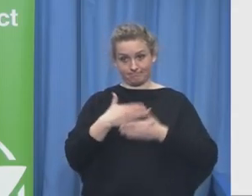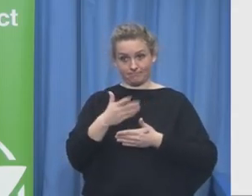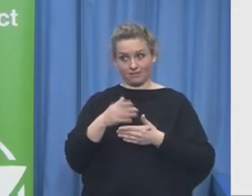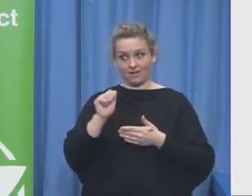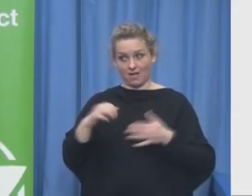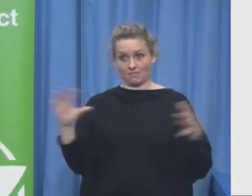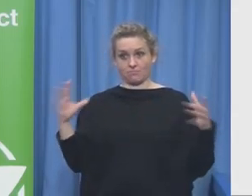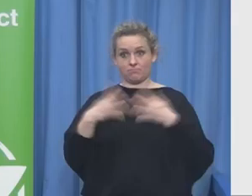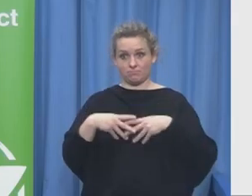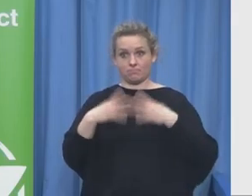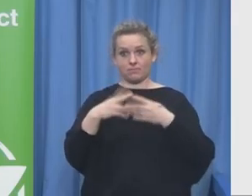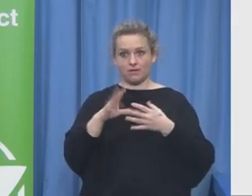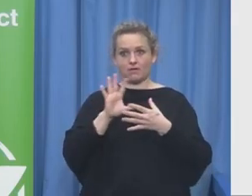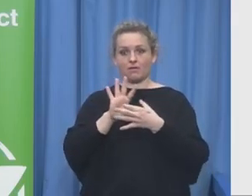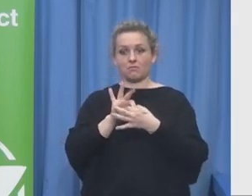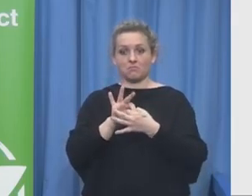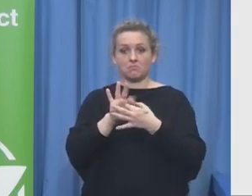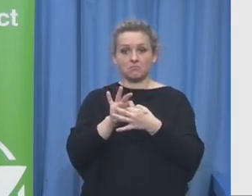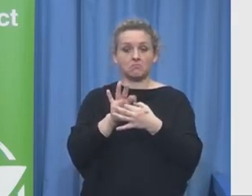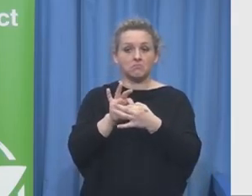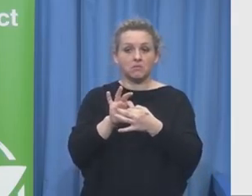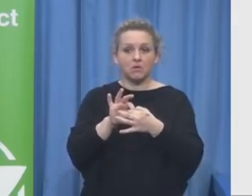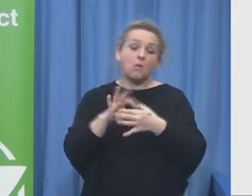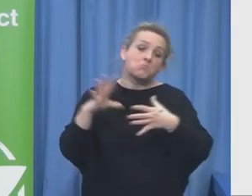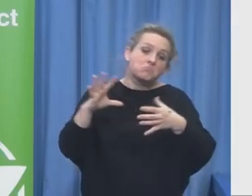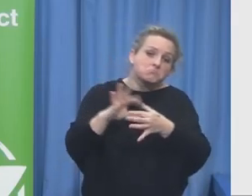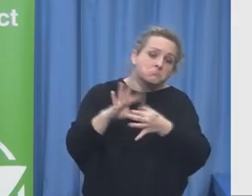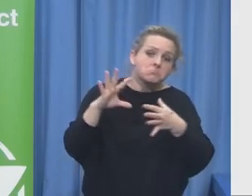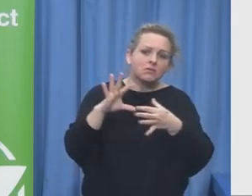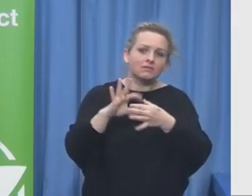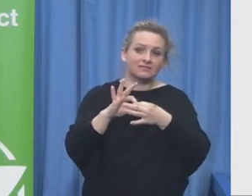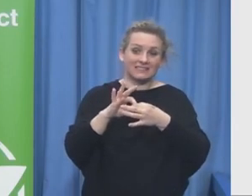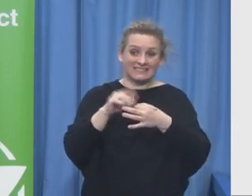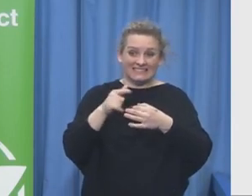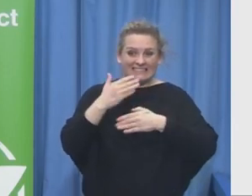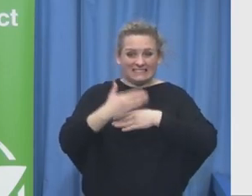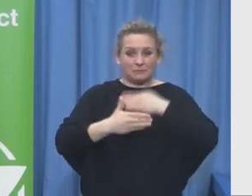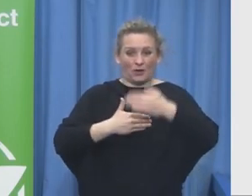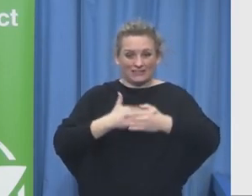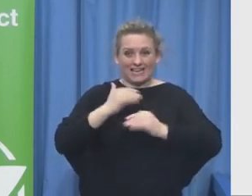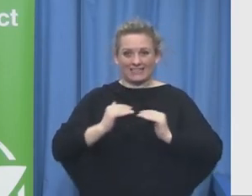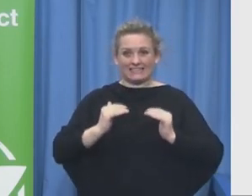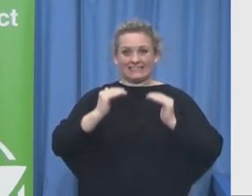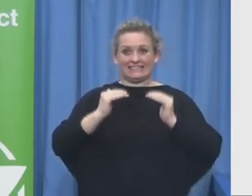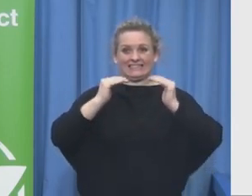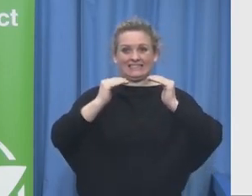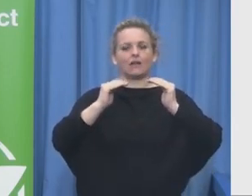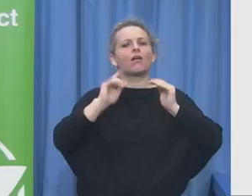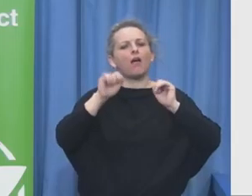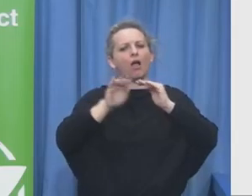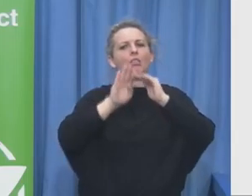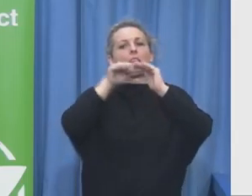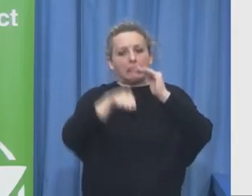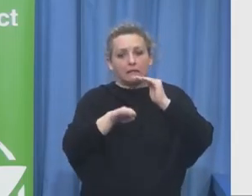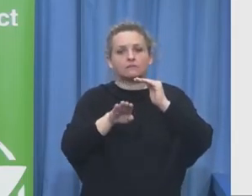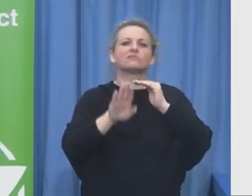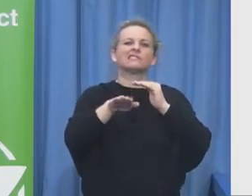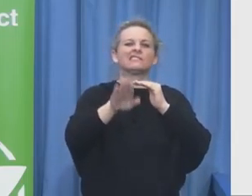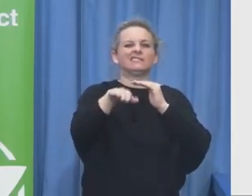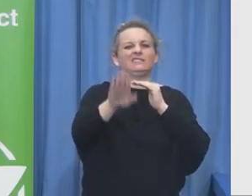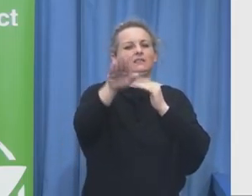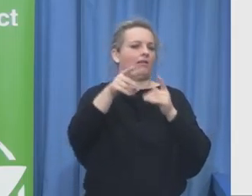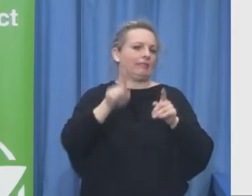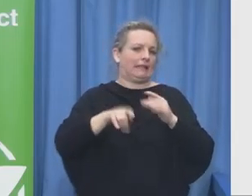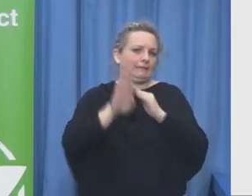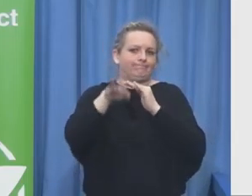so in order to create a solid partnership there are a few other steps we have to take and to create a